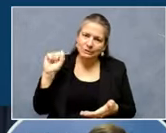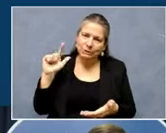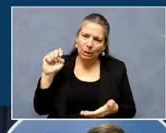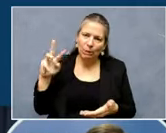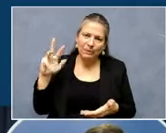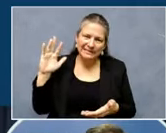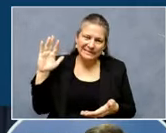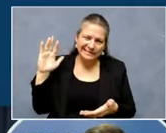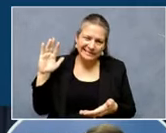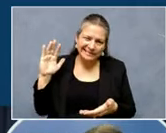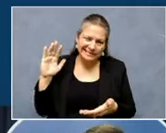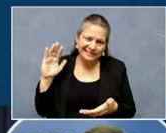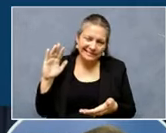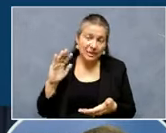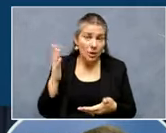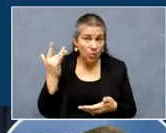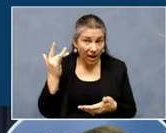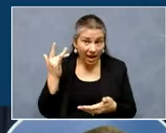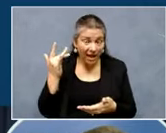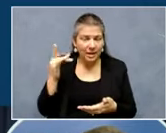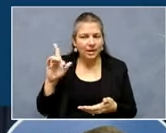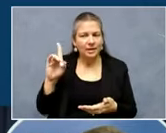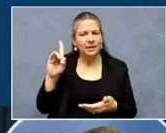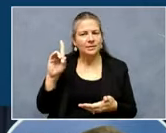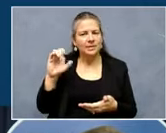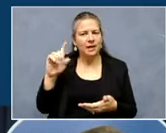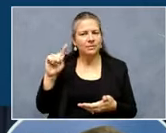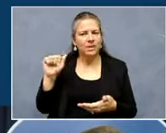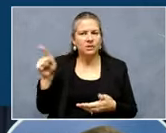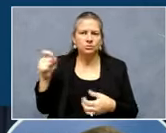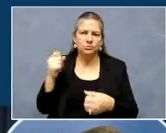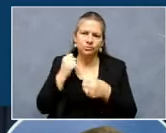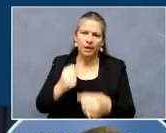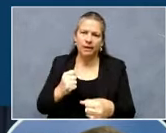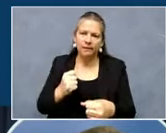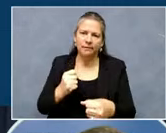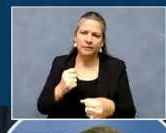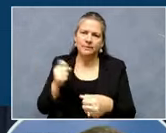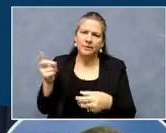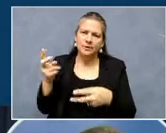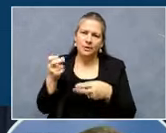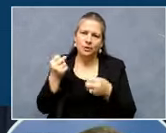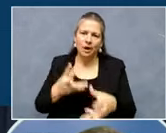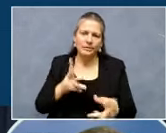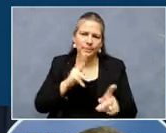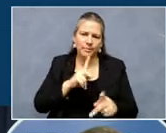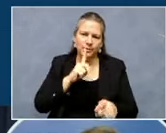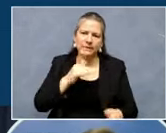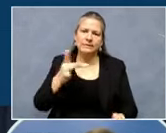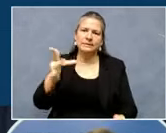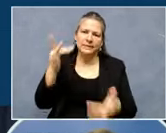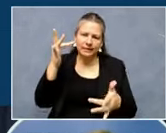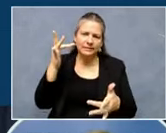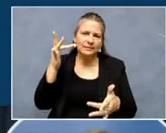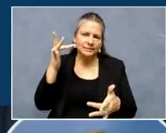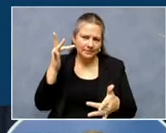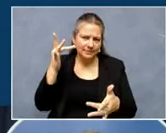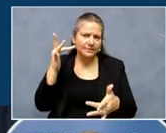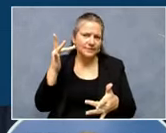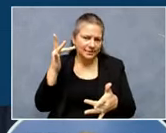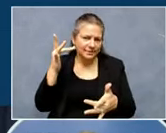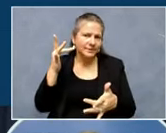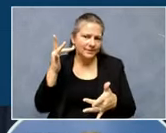how sick the Delta variant makes people, but the trend is similar in cases in that it